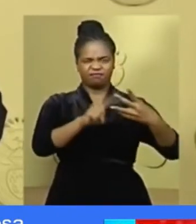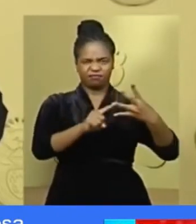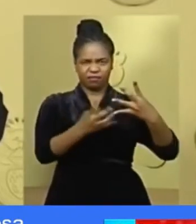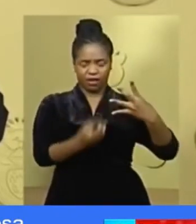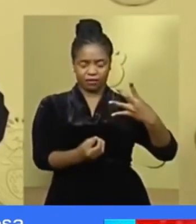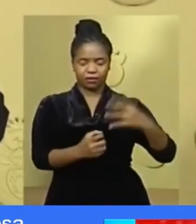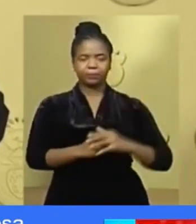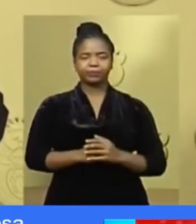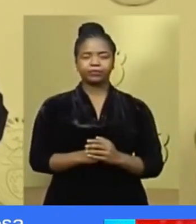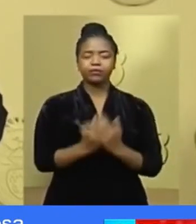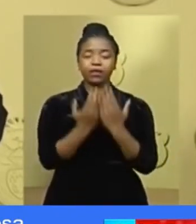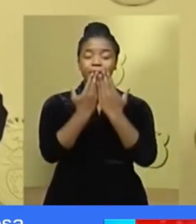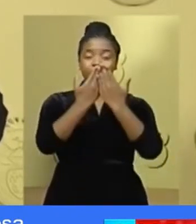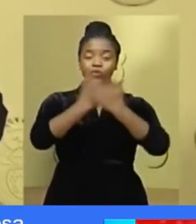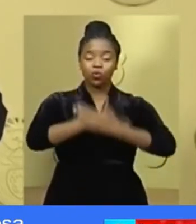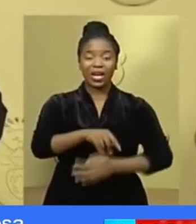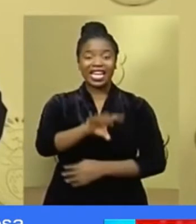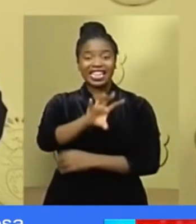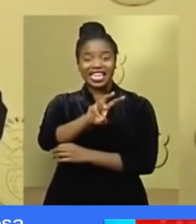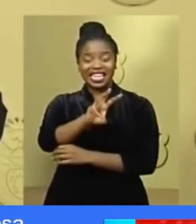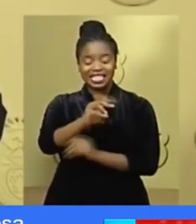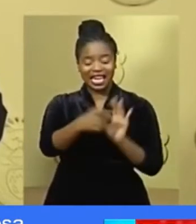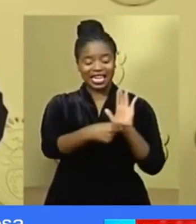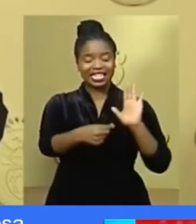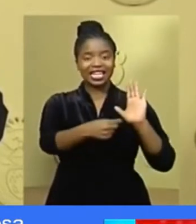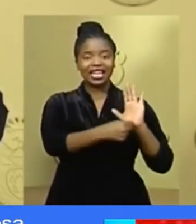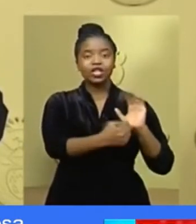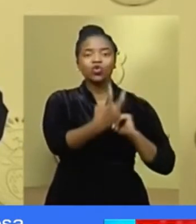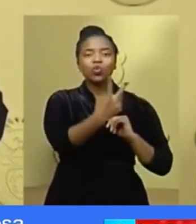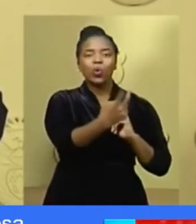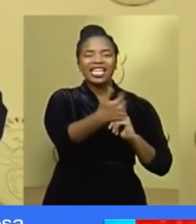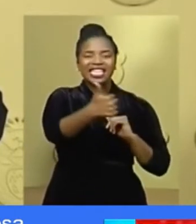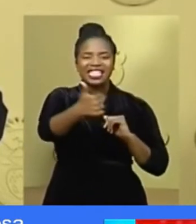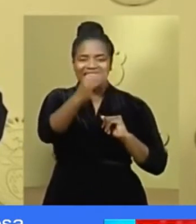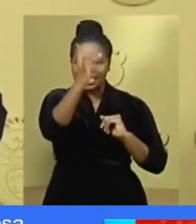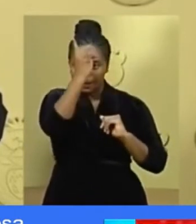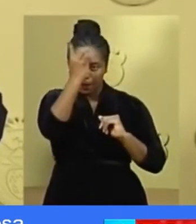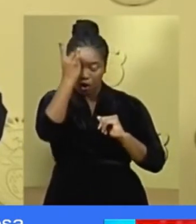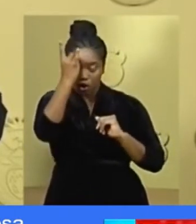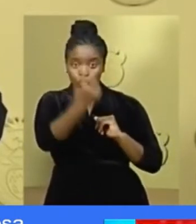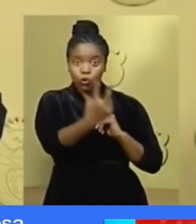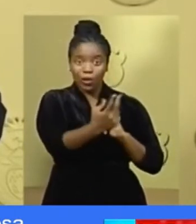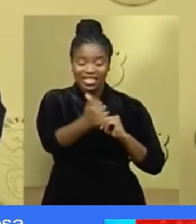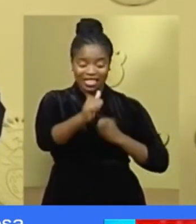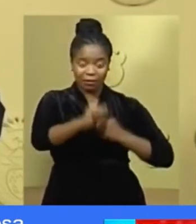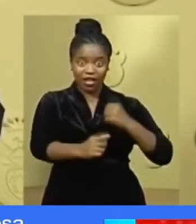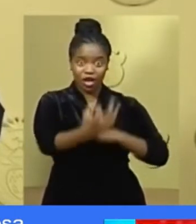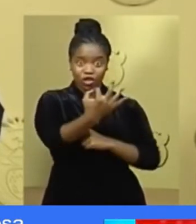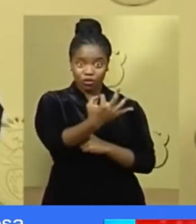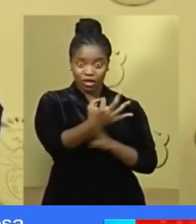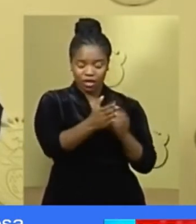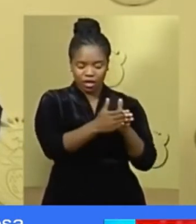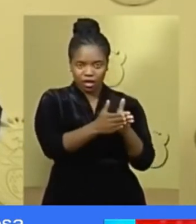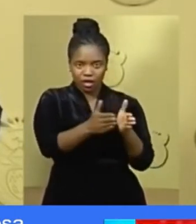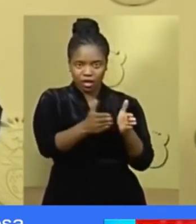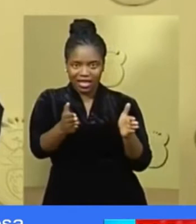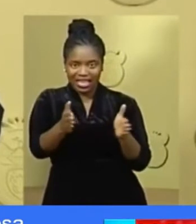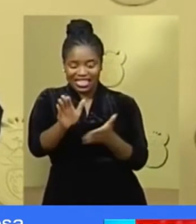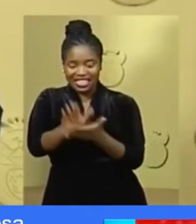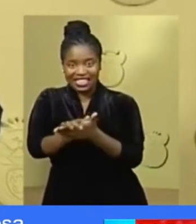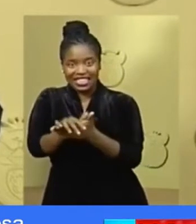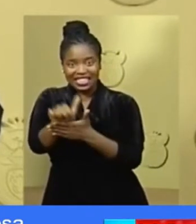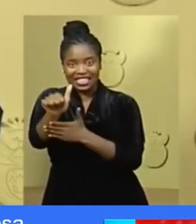From midnight on Thursday, 26th March until midnight Thursday, the 16th of